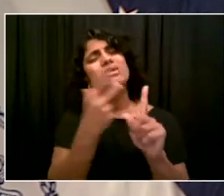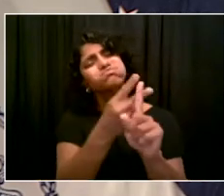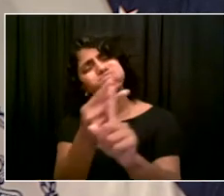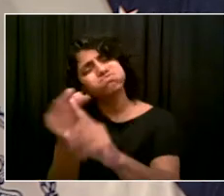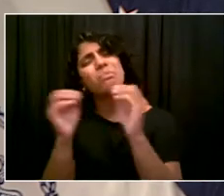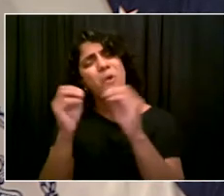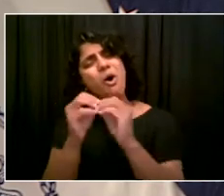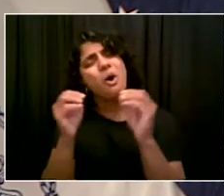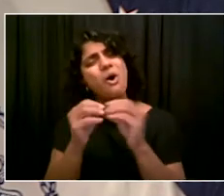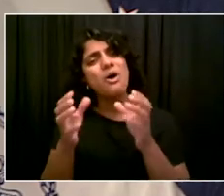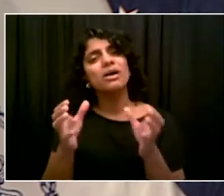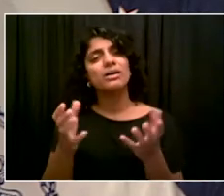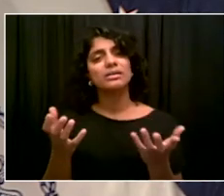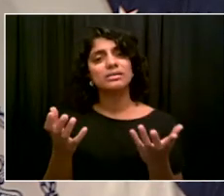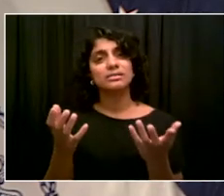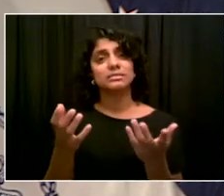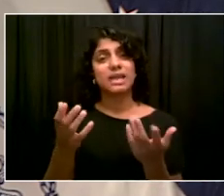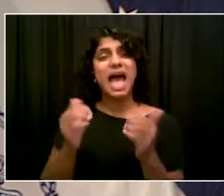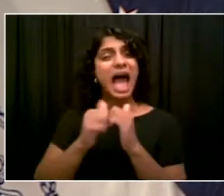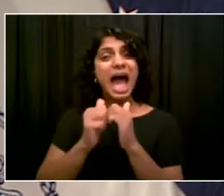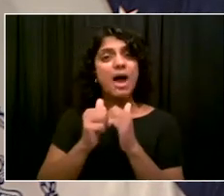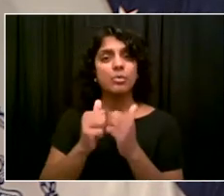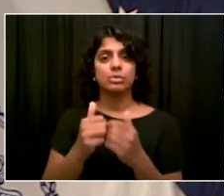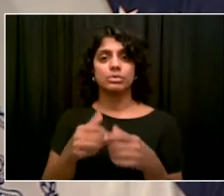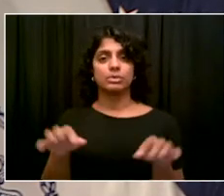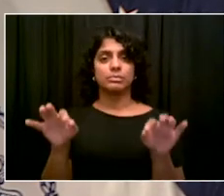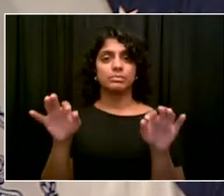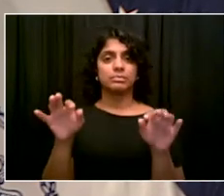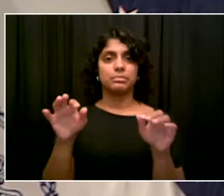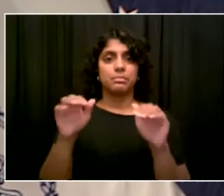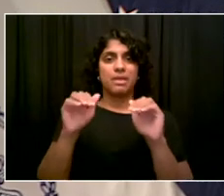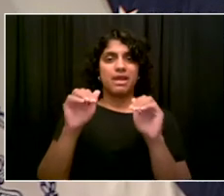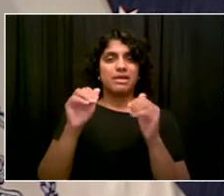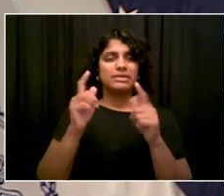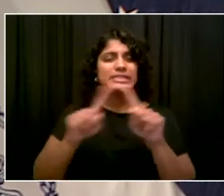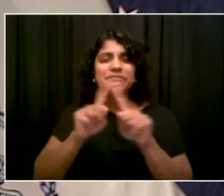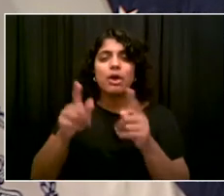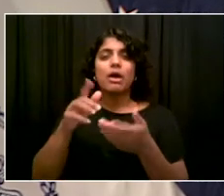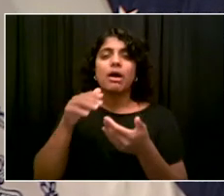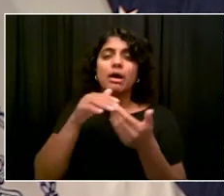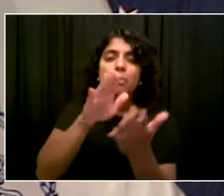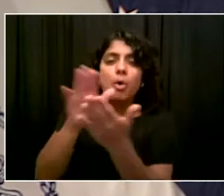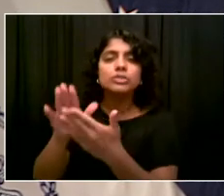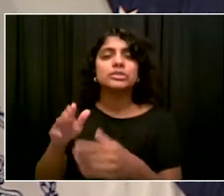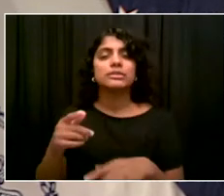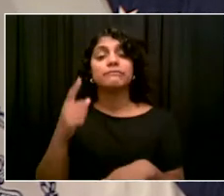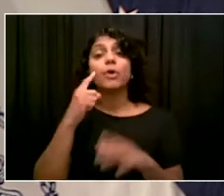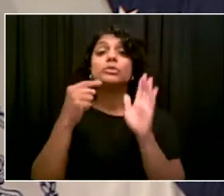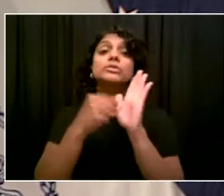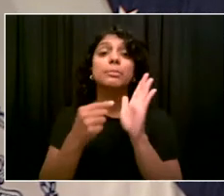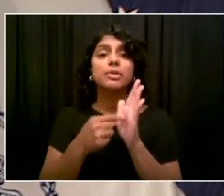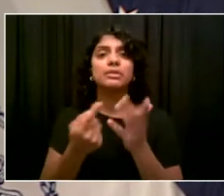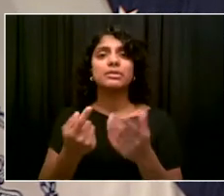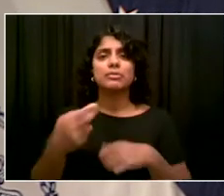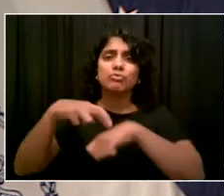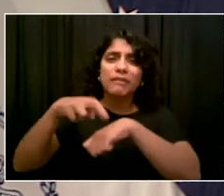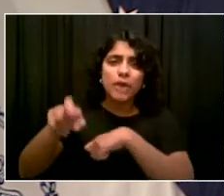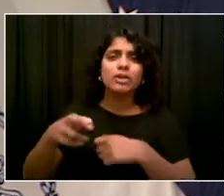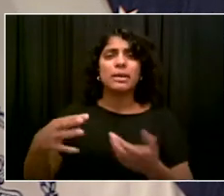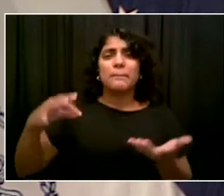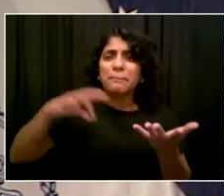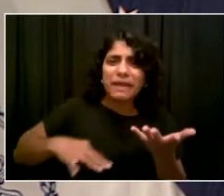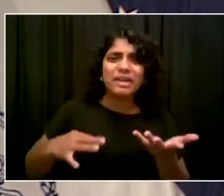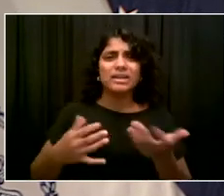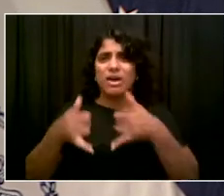have helped for some people. I think making it convenient has helped for some people. But I think we've got to keep, especially within agencies, redoubling our efforts